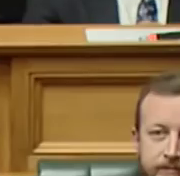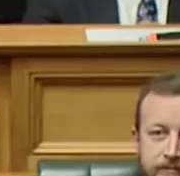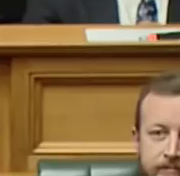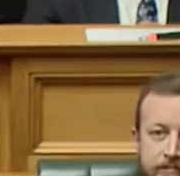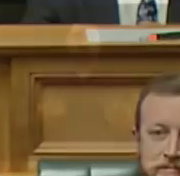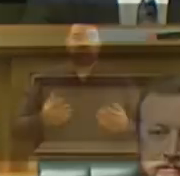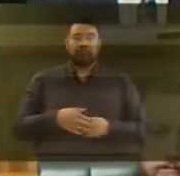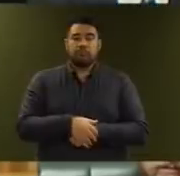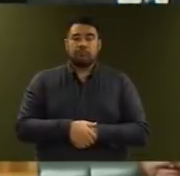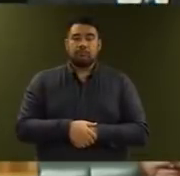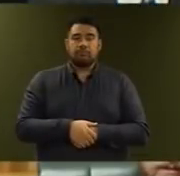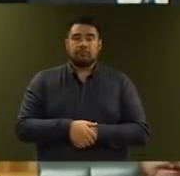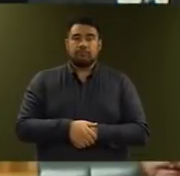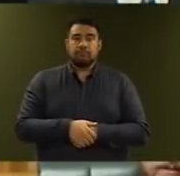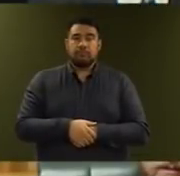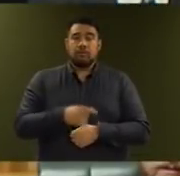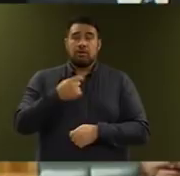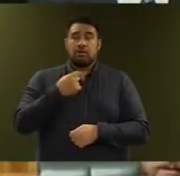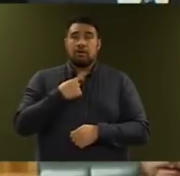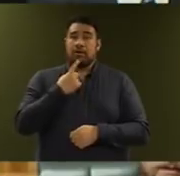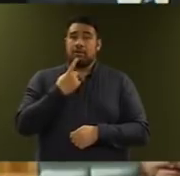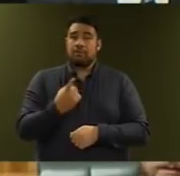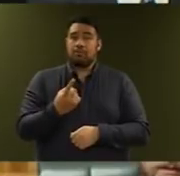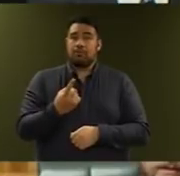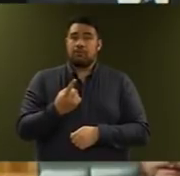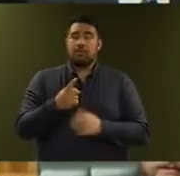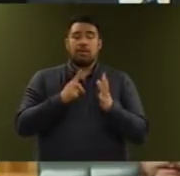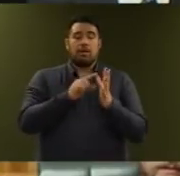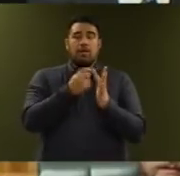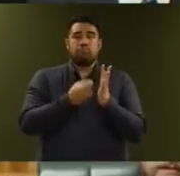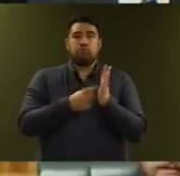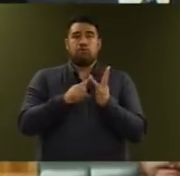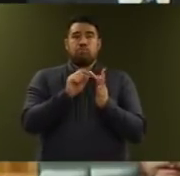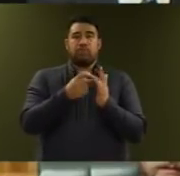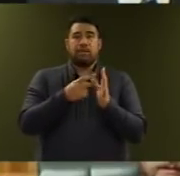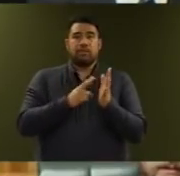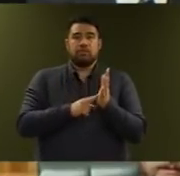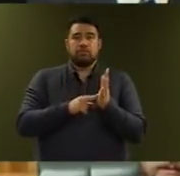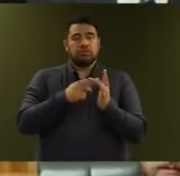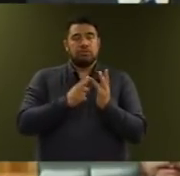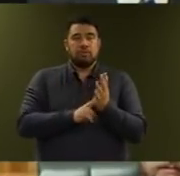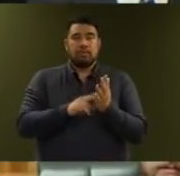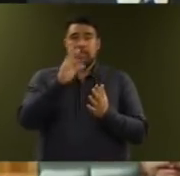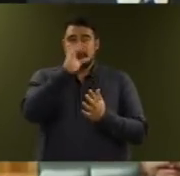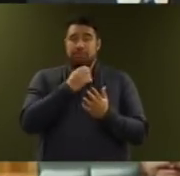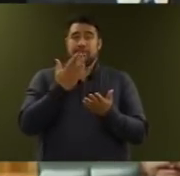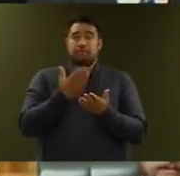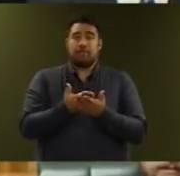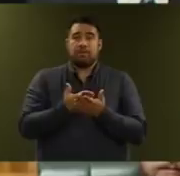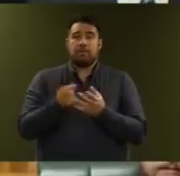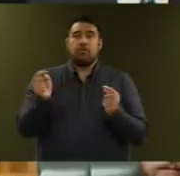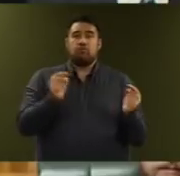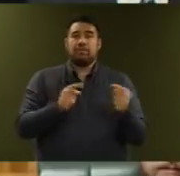I move that the Appropriation 2018-19 Estimates Bill be now read a second time.